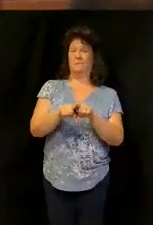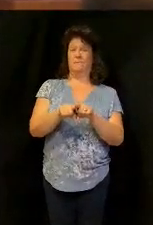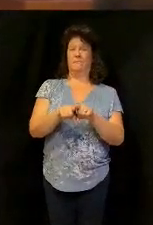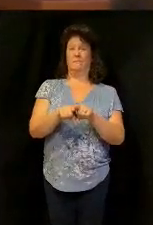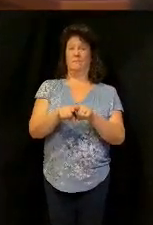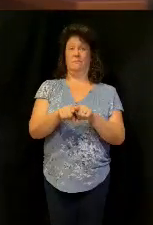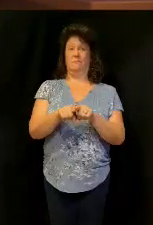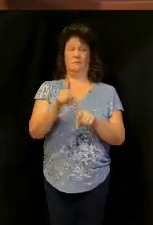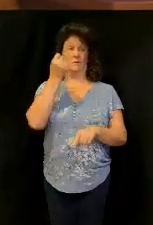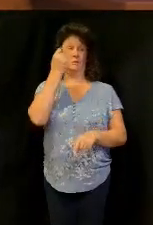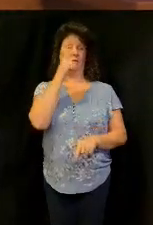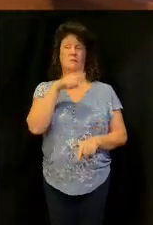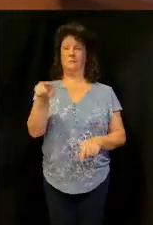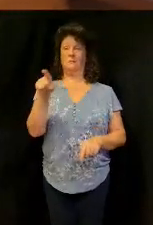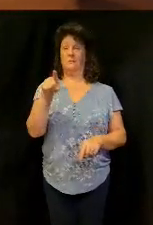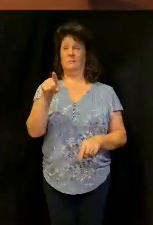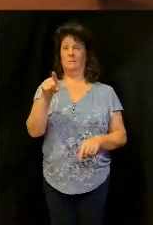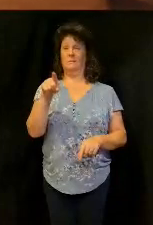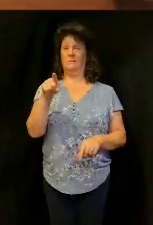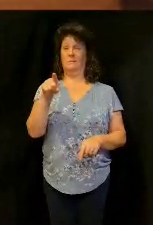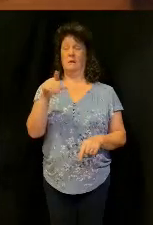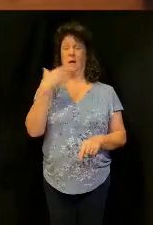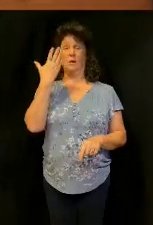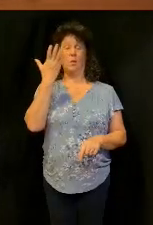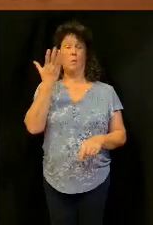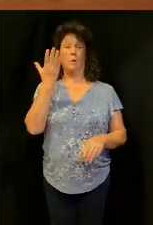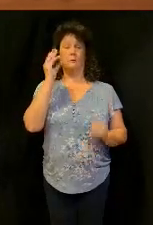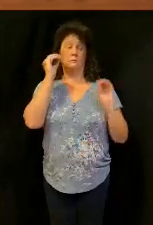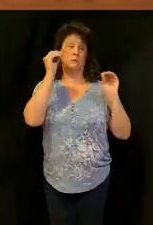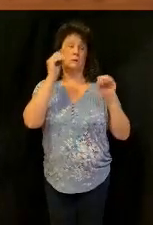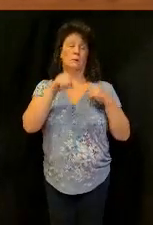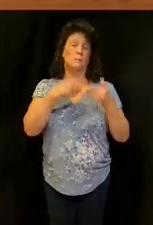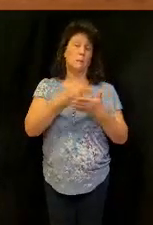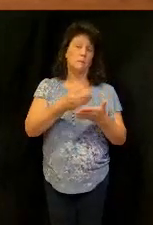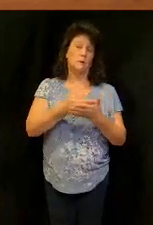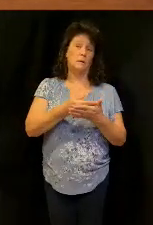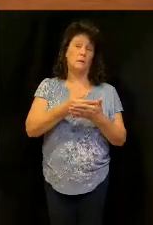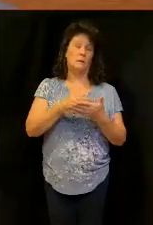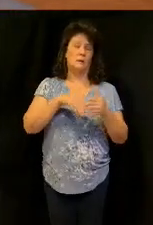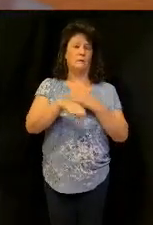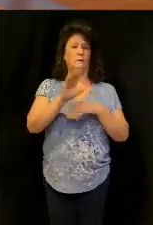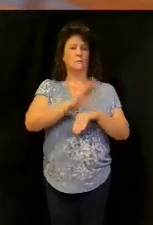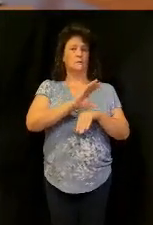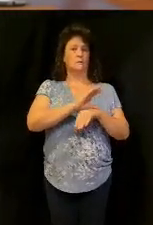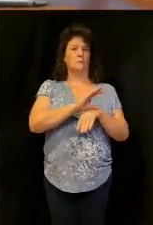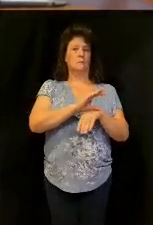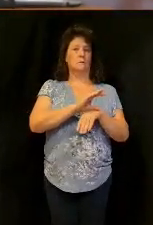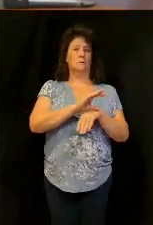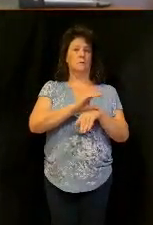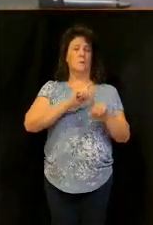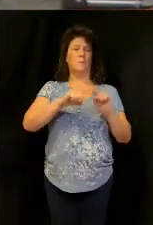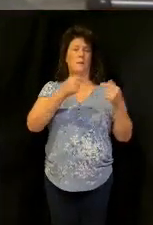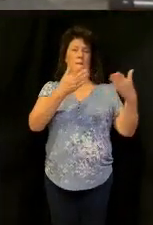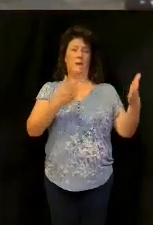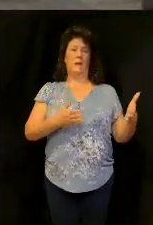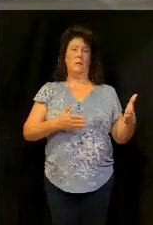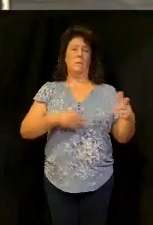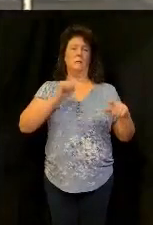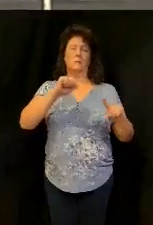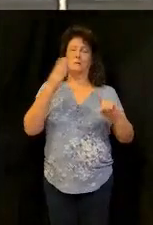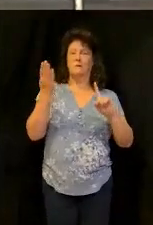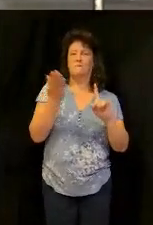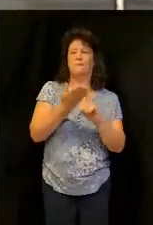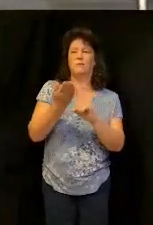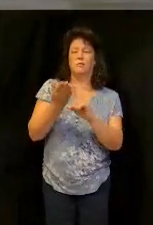You understand that, right? I don't know what you've been taught about money and churches. But if the enemy can convince you of anything,